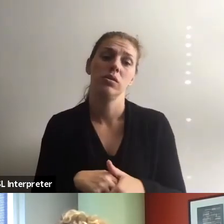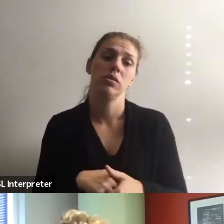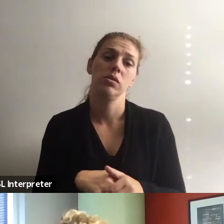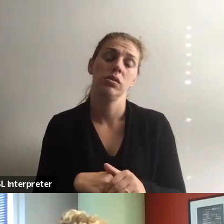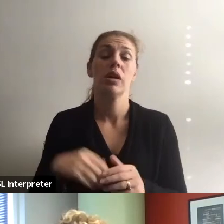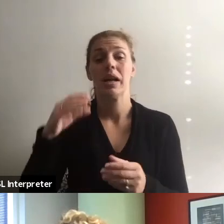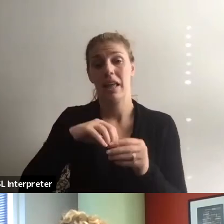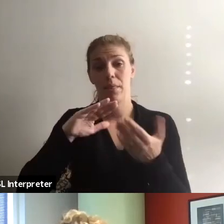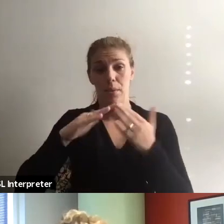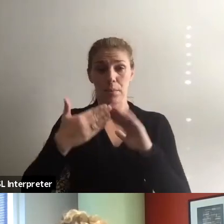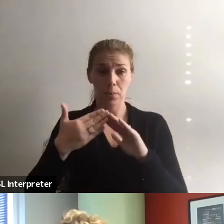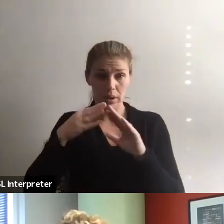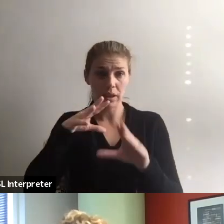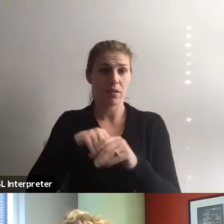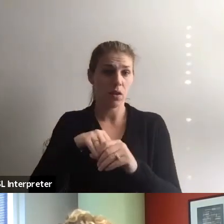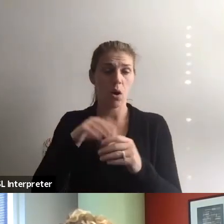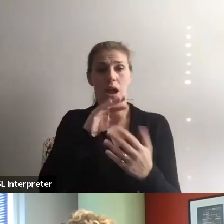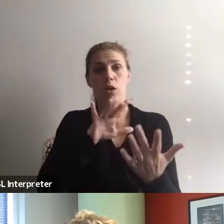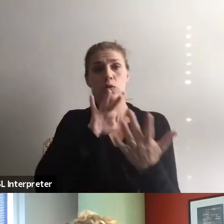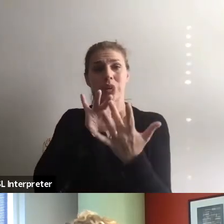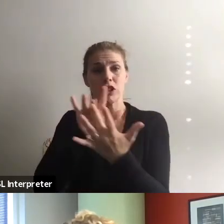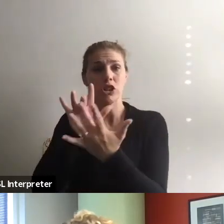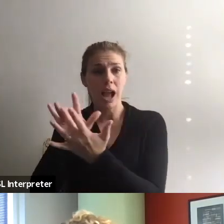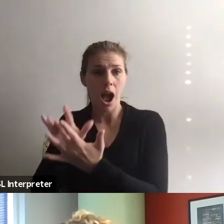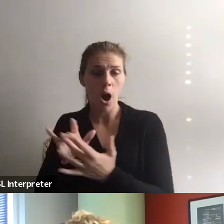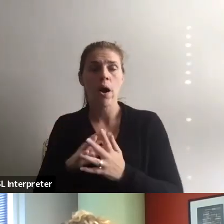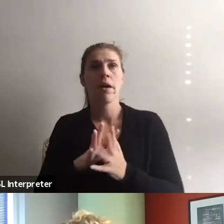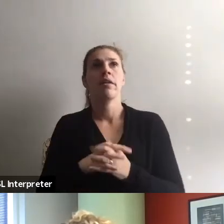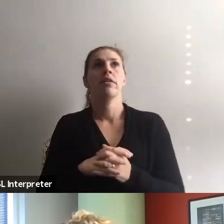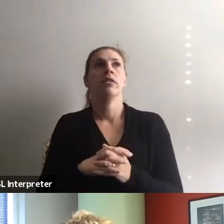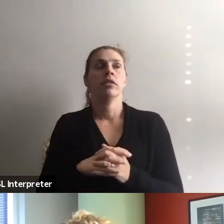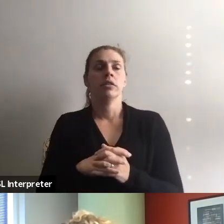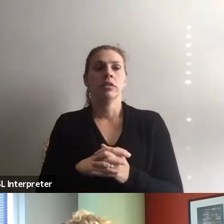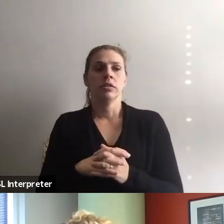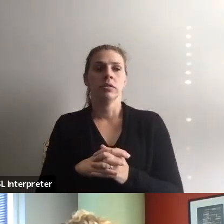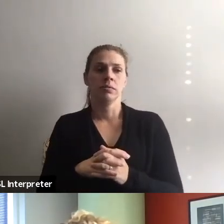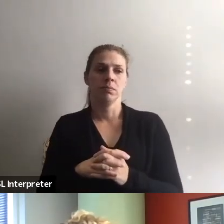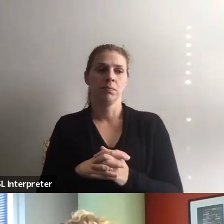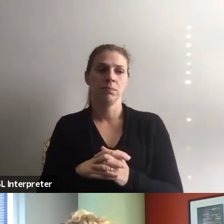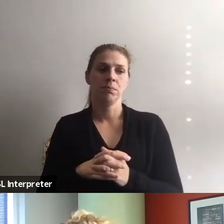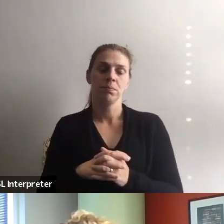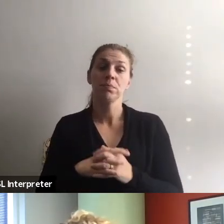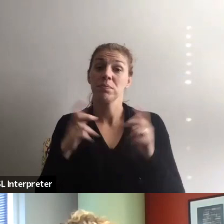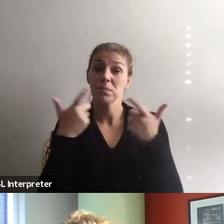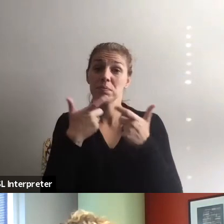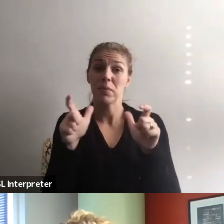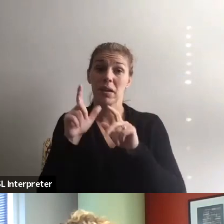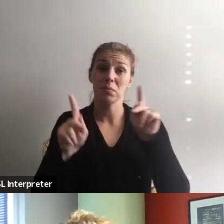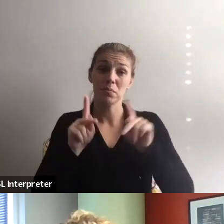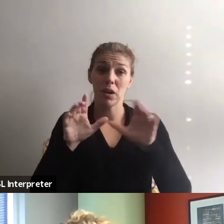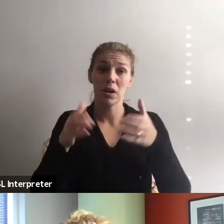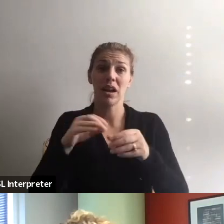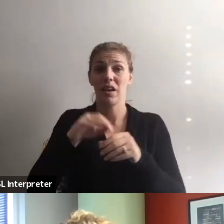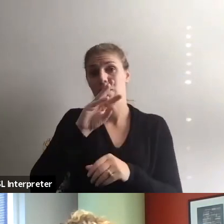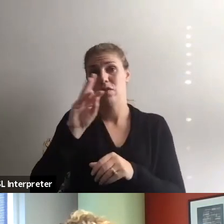in the community and reaching out to, to them. Um, you know, there's, uh, uh, big population here in Fort Wayne